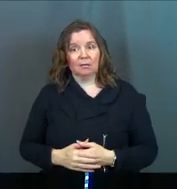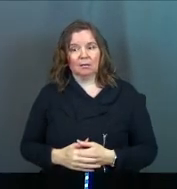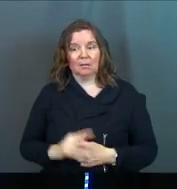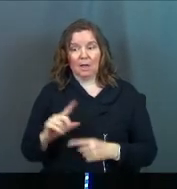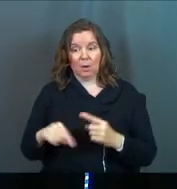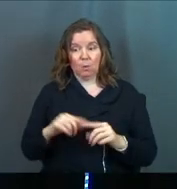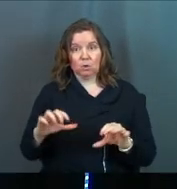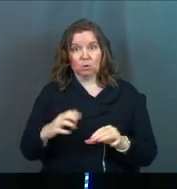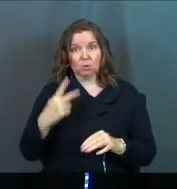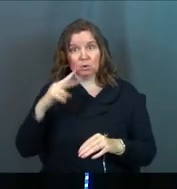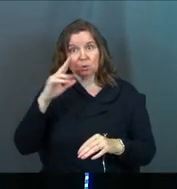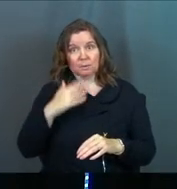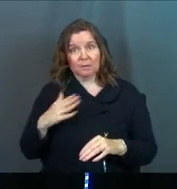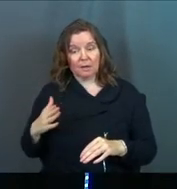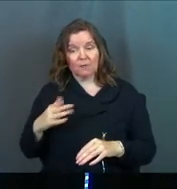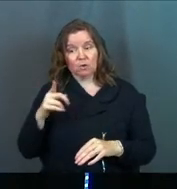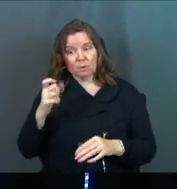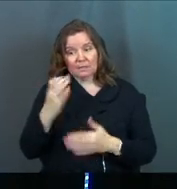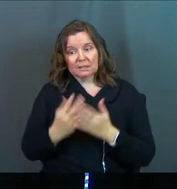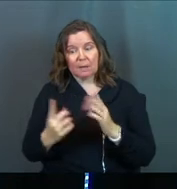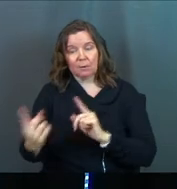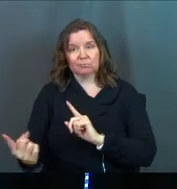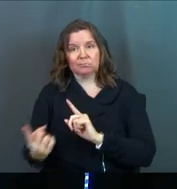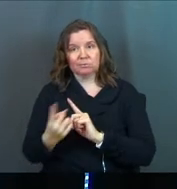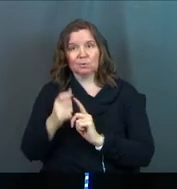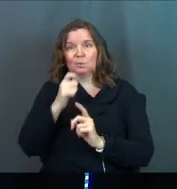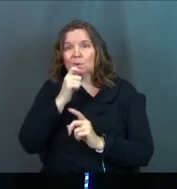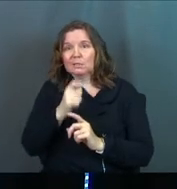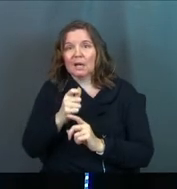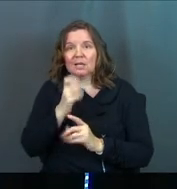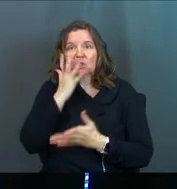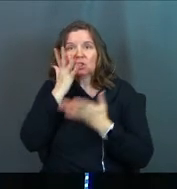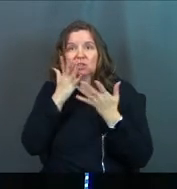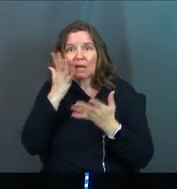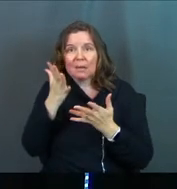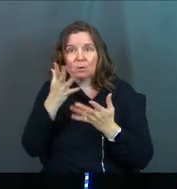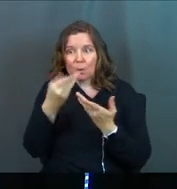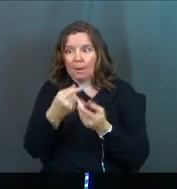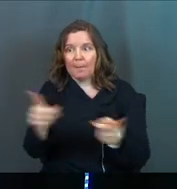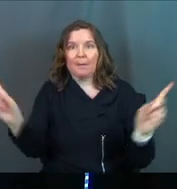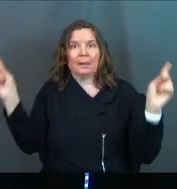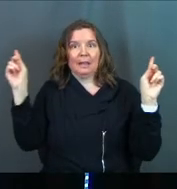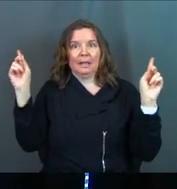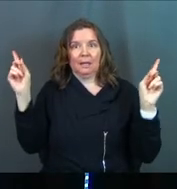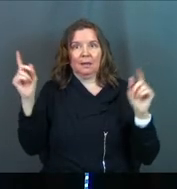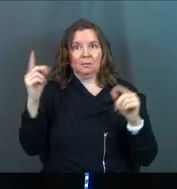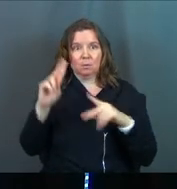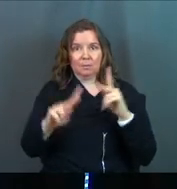And when you do, you need somebody who does not shame you publicly. Amen?